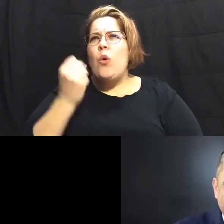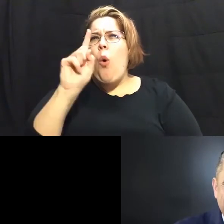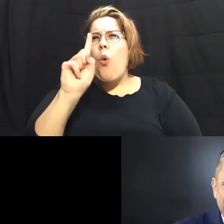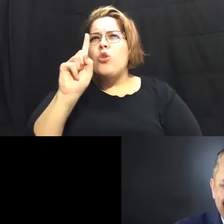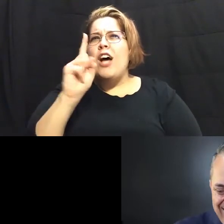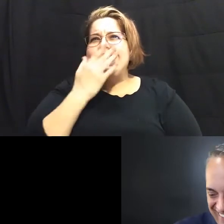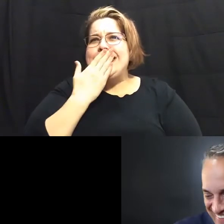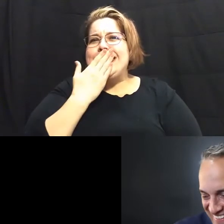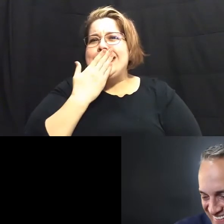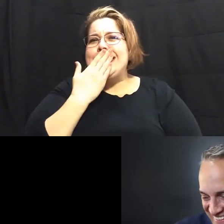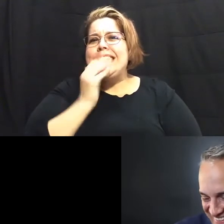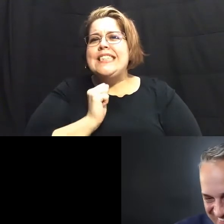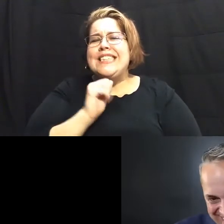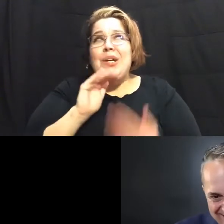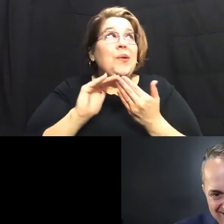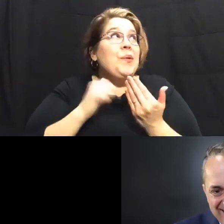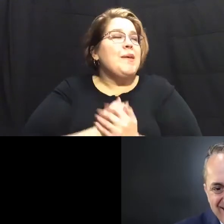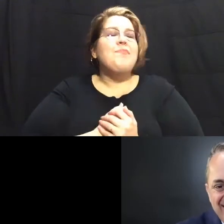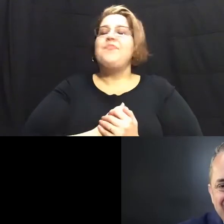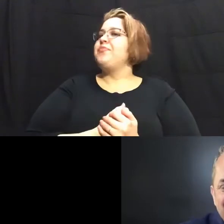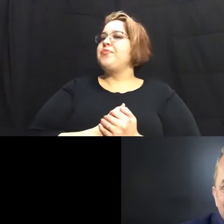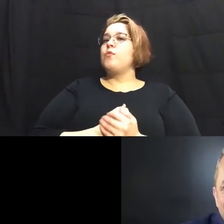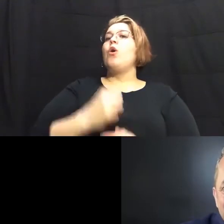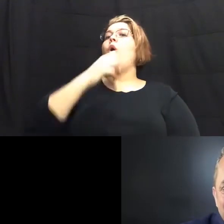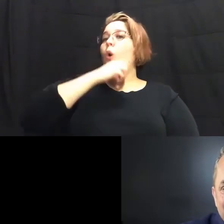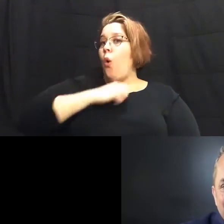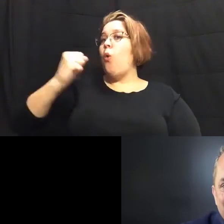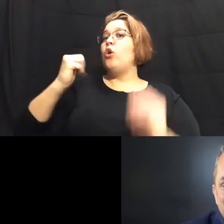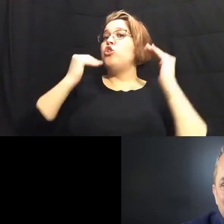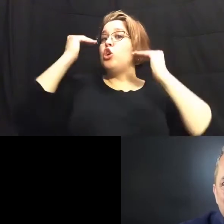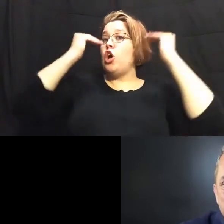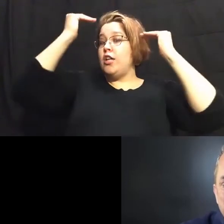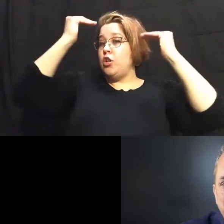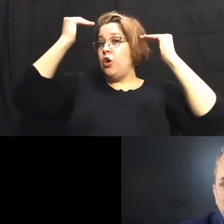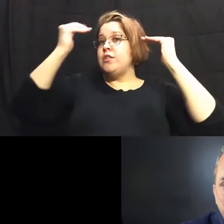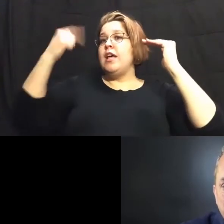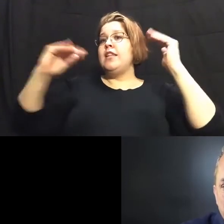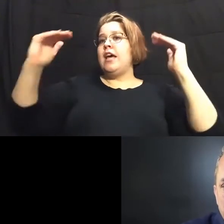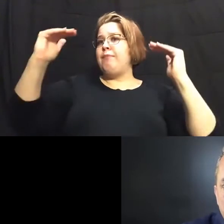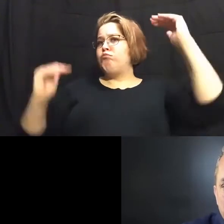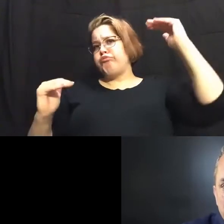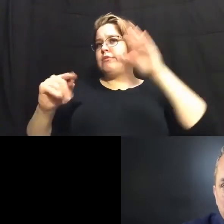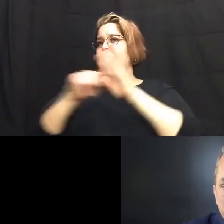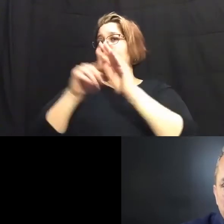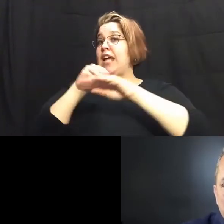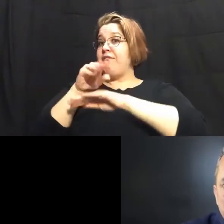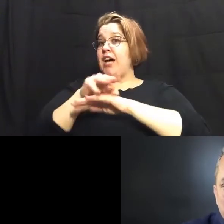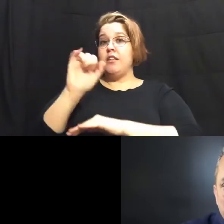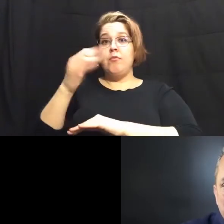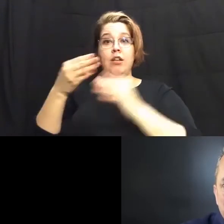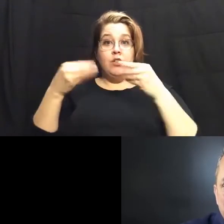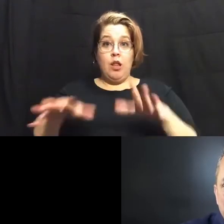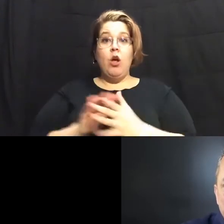excuse me um older adults have been disproportionately affected by job loss